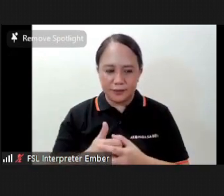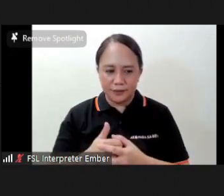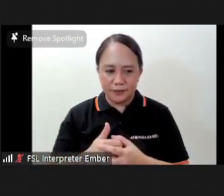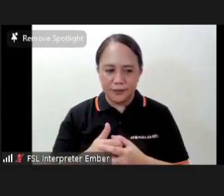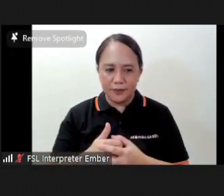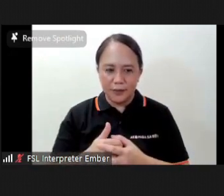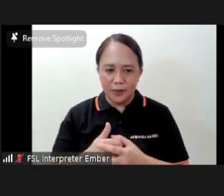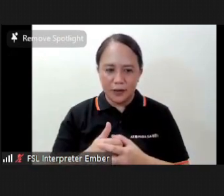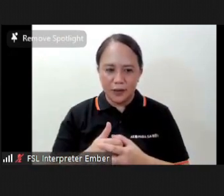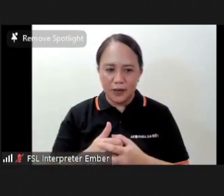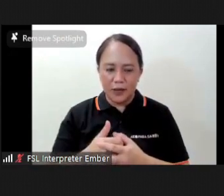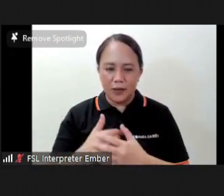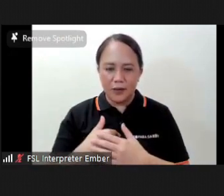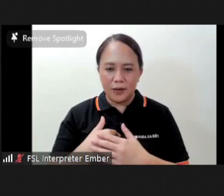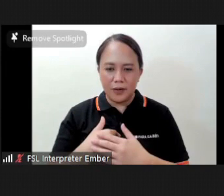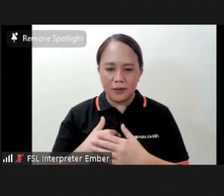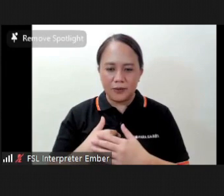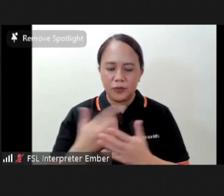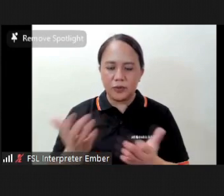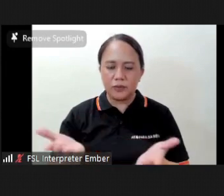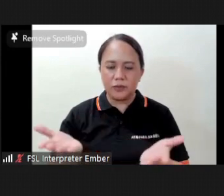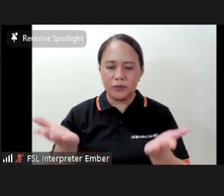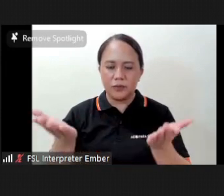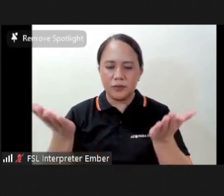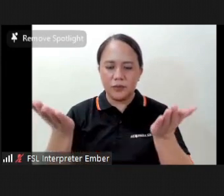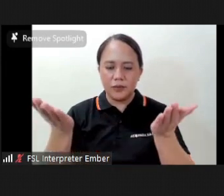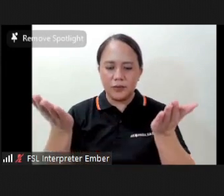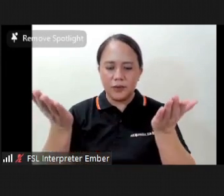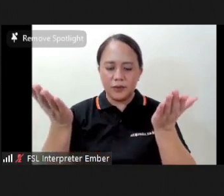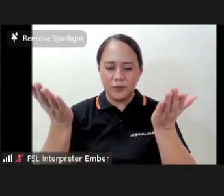By holding up your hand. And your palm.